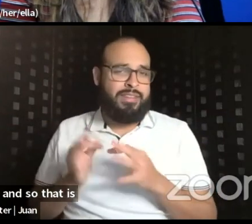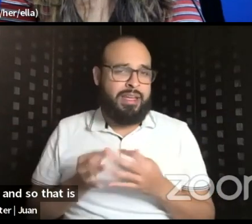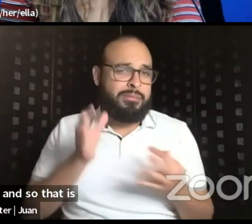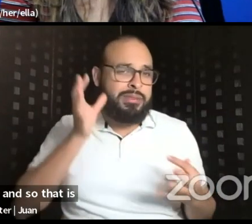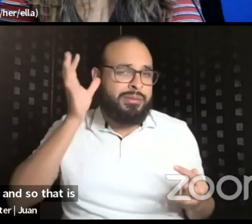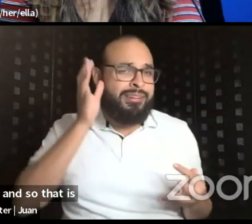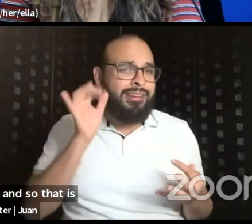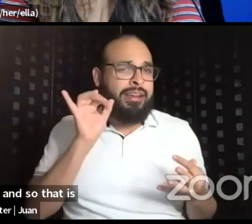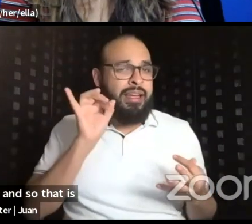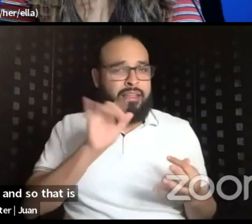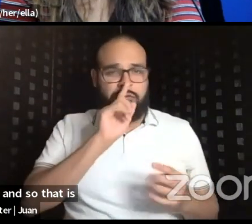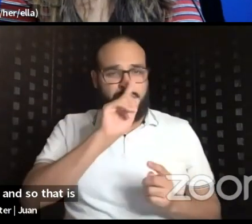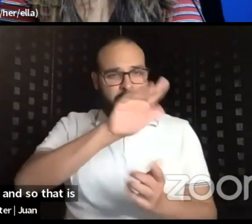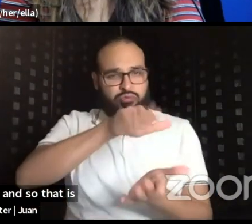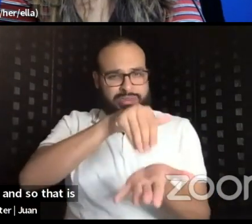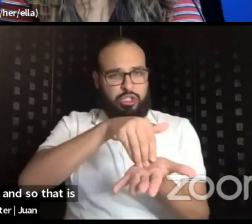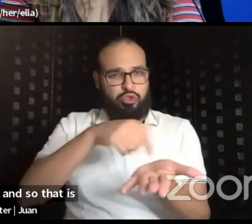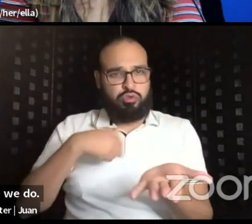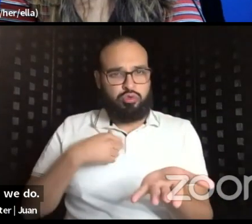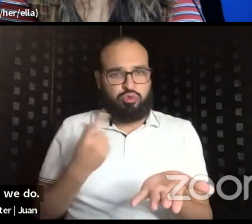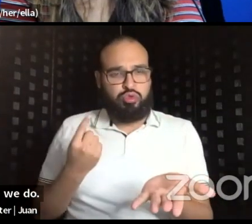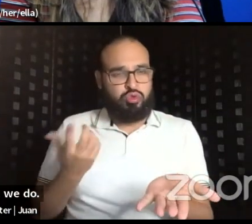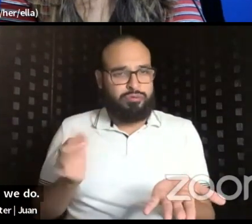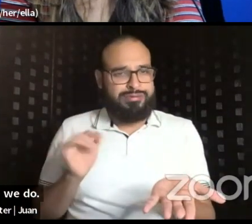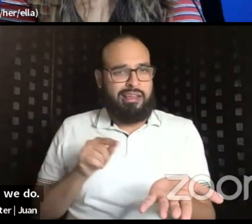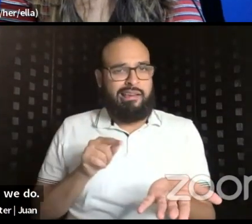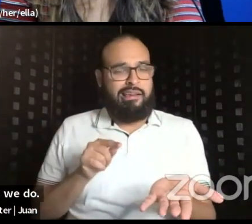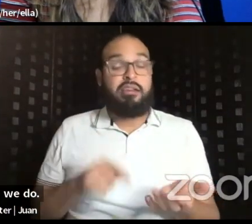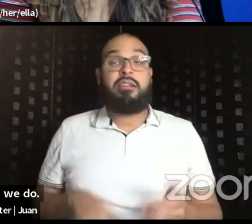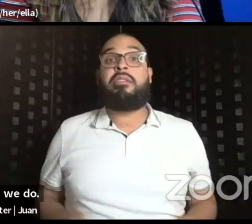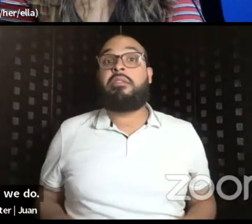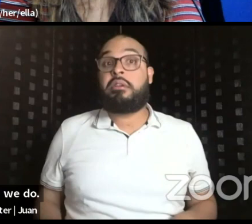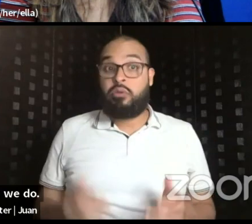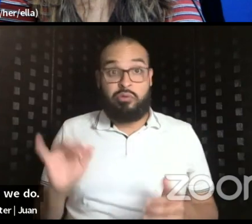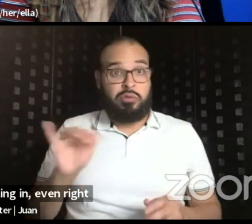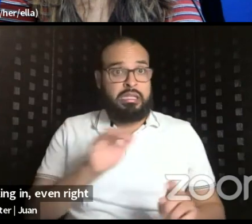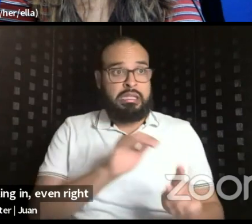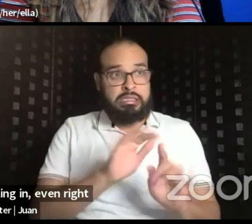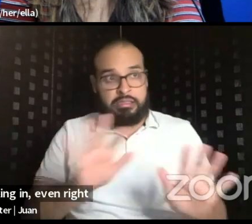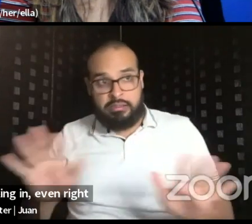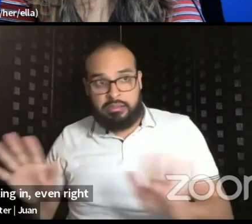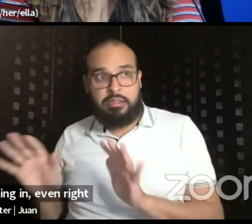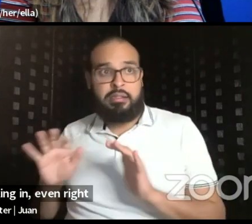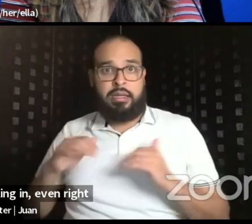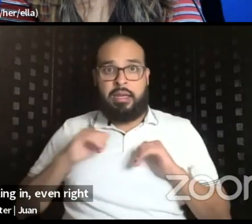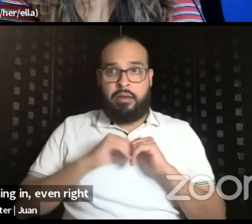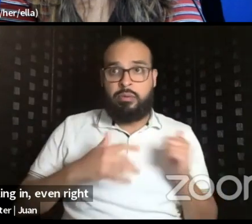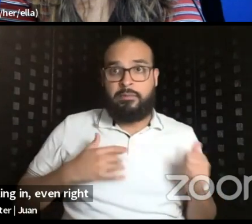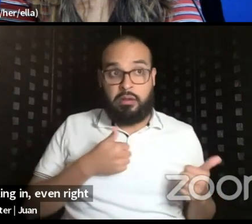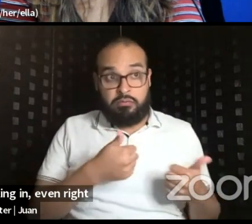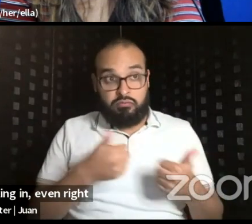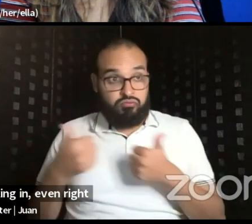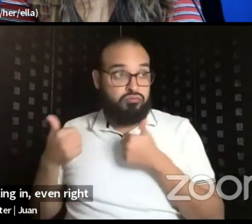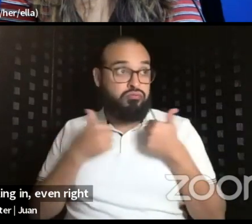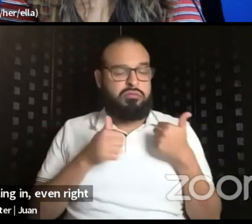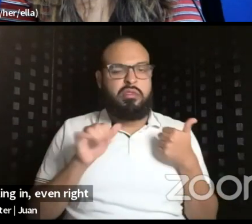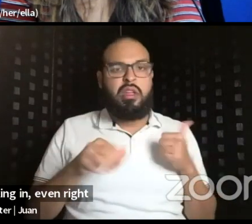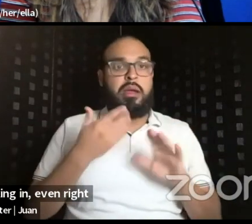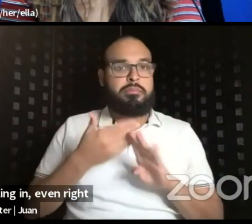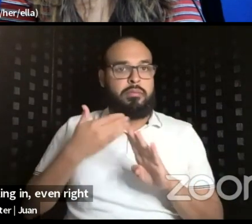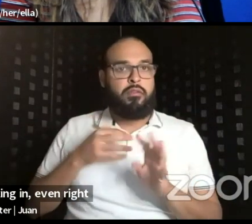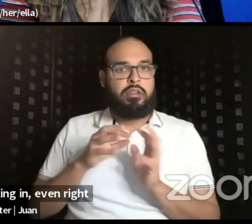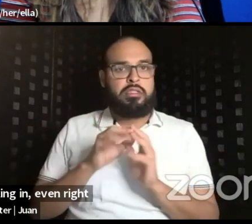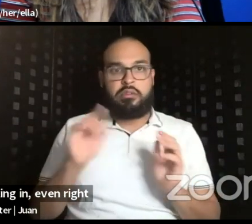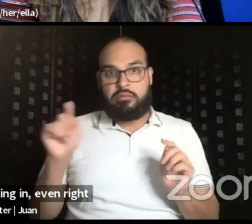of what we do. Um, and, and I think we're constantly checking in even right before, you know, sessions, we're saying, what about this? Who's going to do